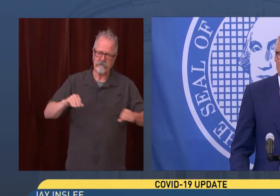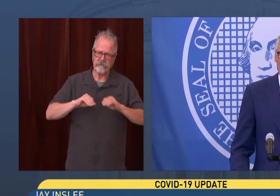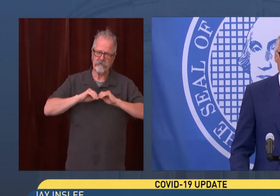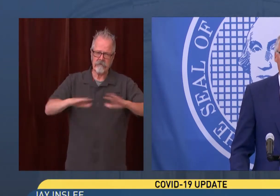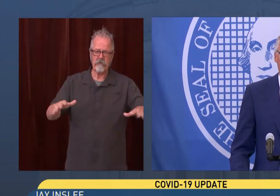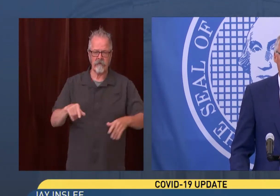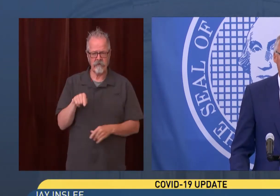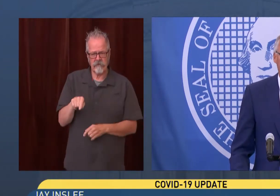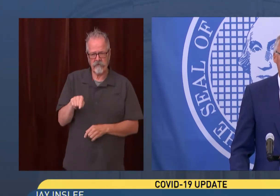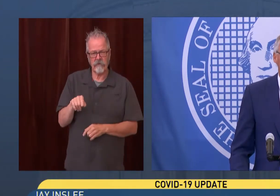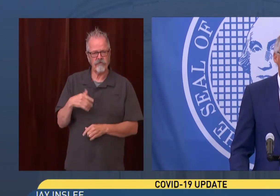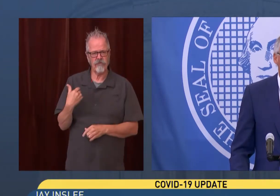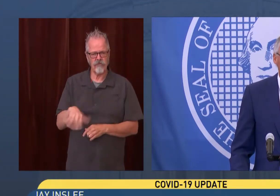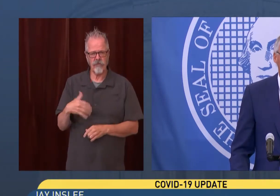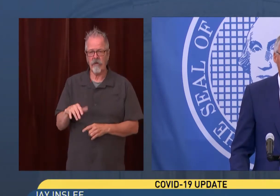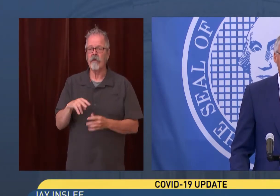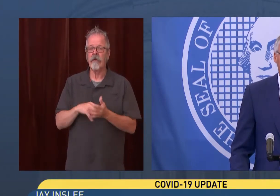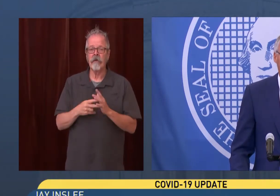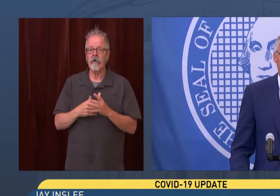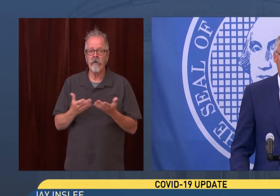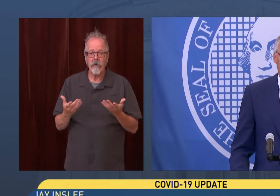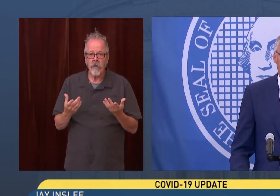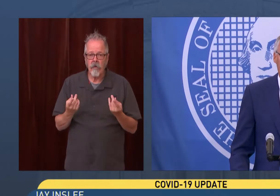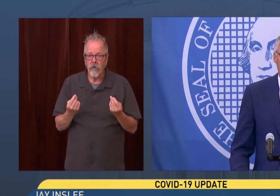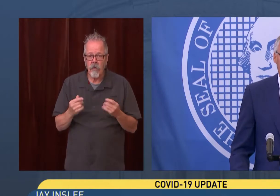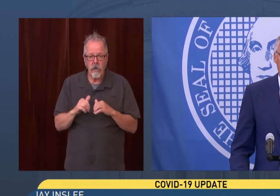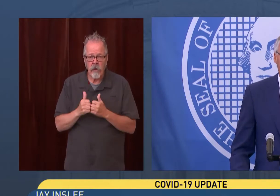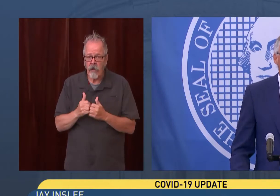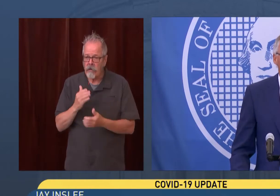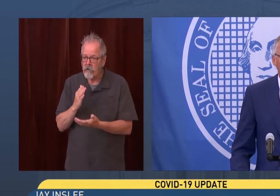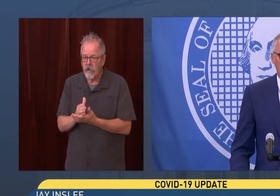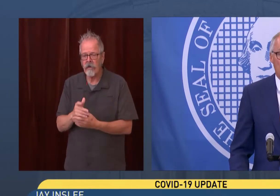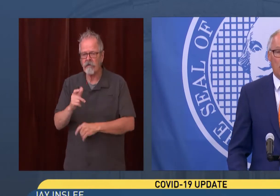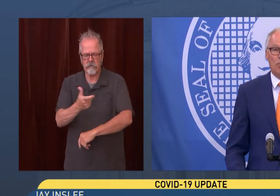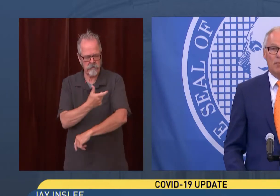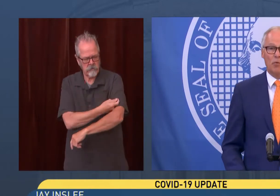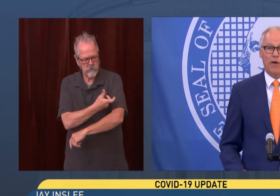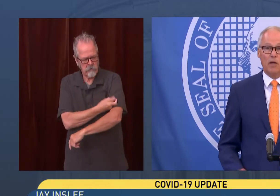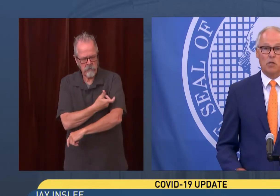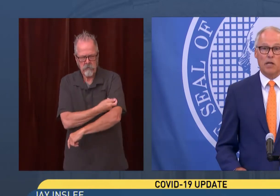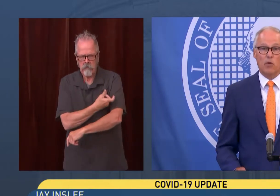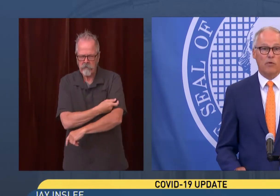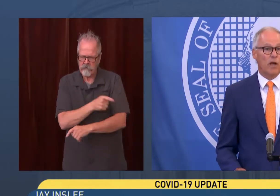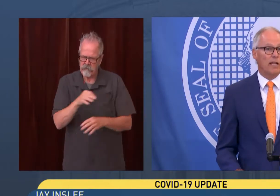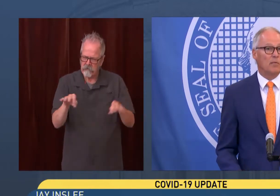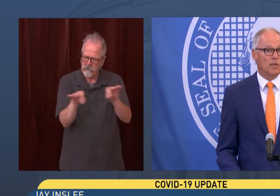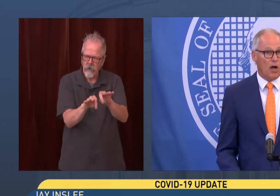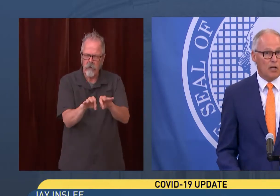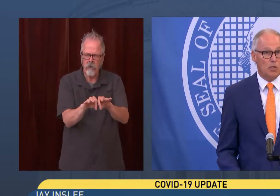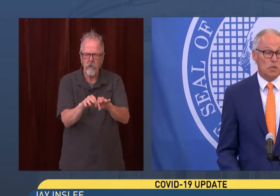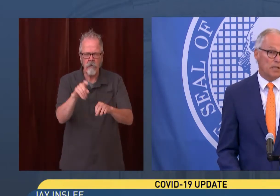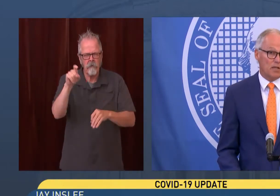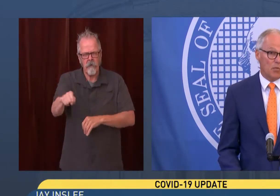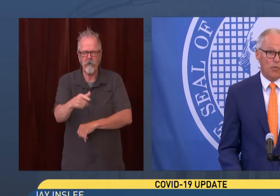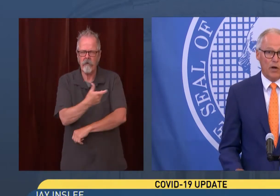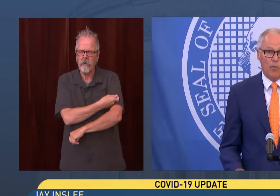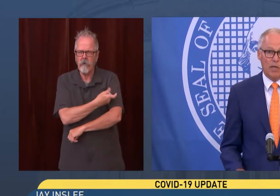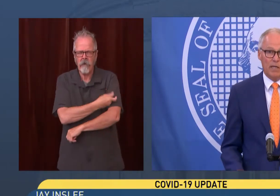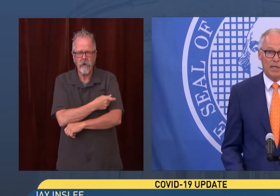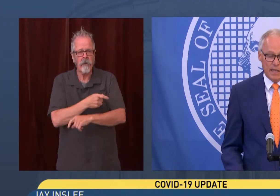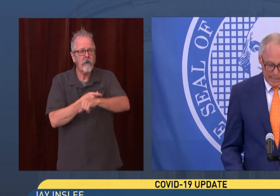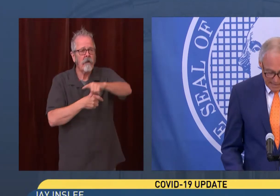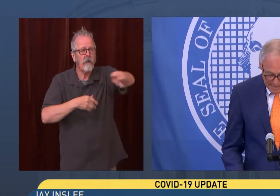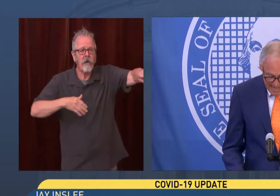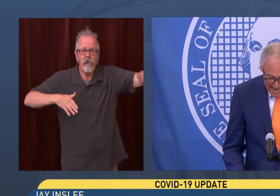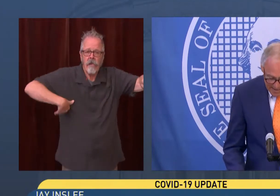one way out of this pandemic, and that is more vaccinations. But until we get more people vaccinated, we've got to be cautious, and that's what we